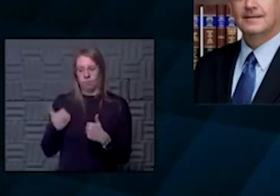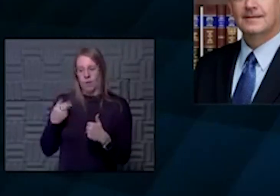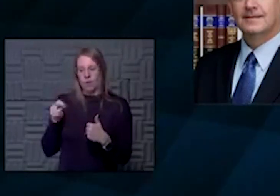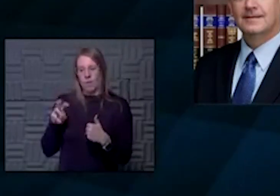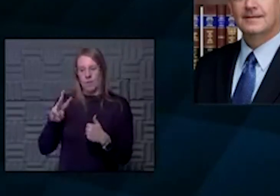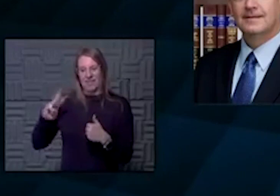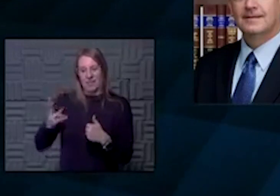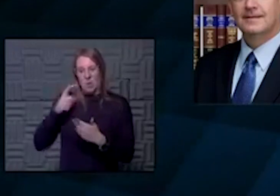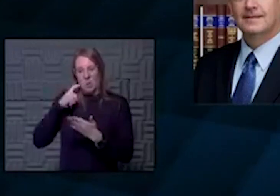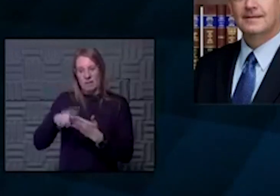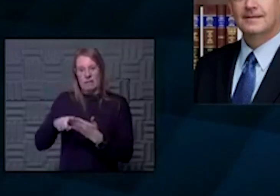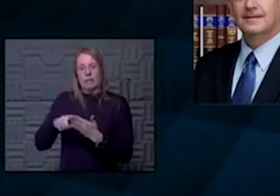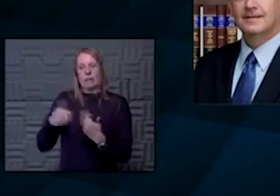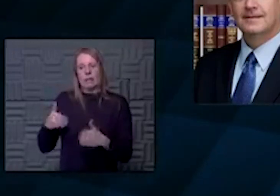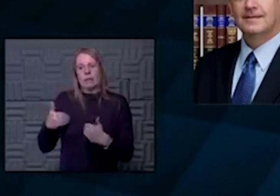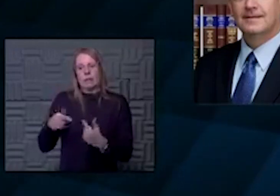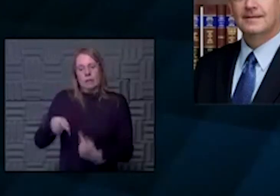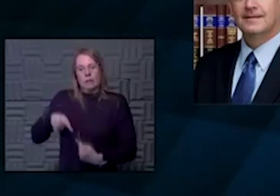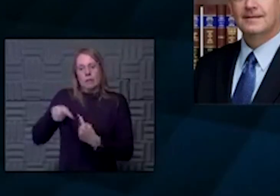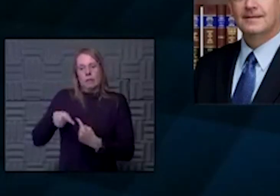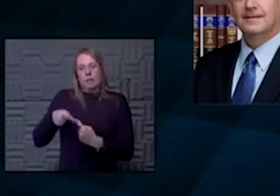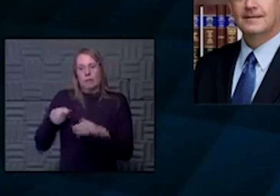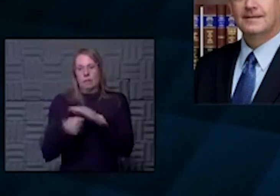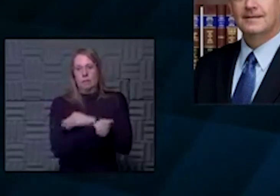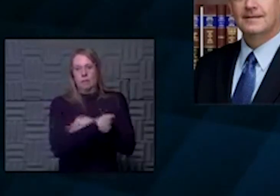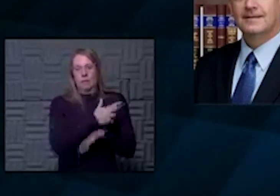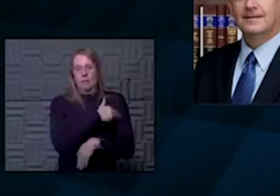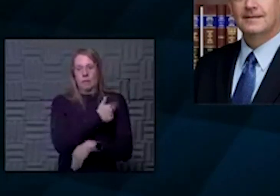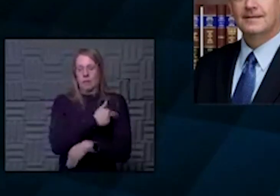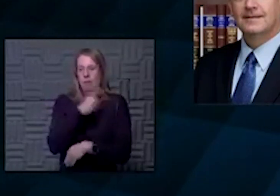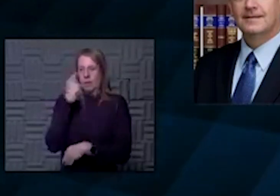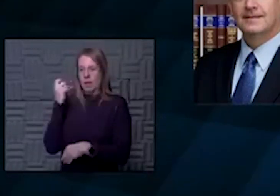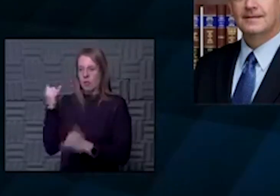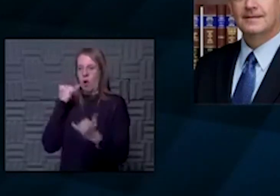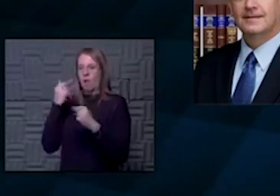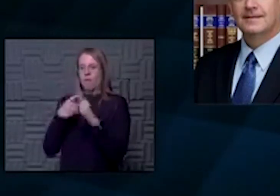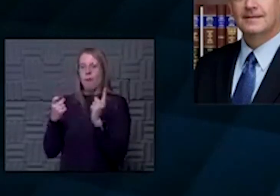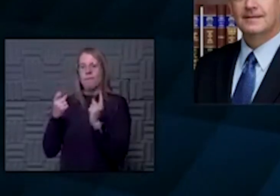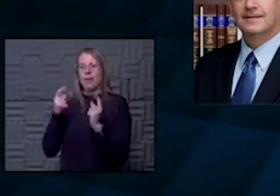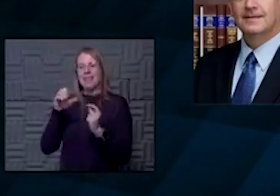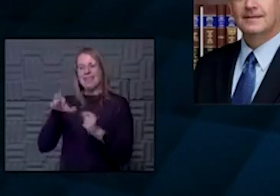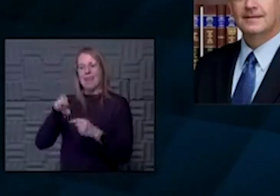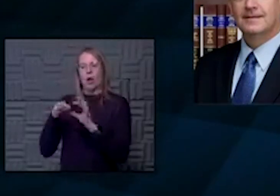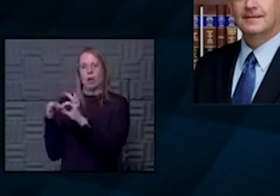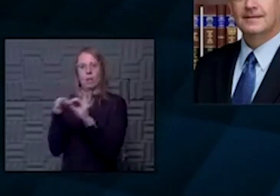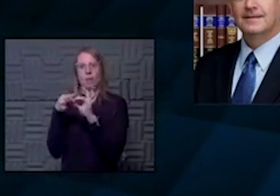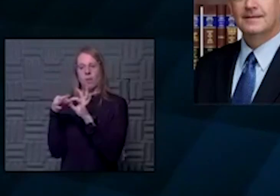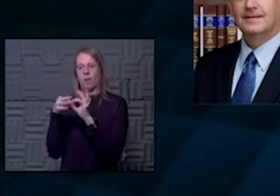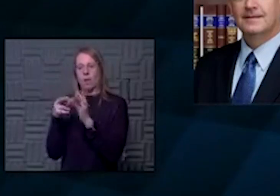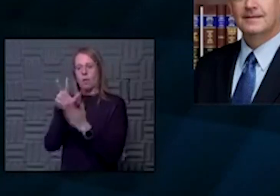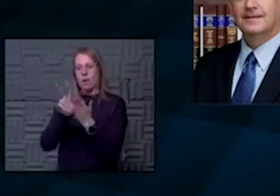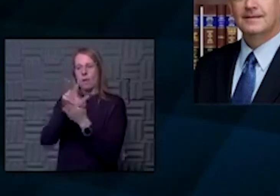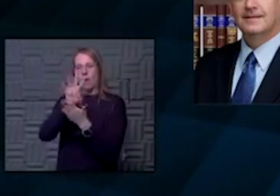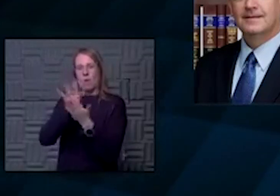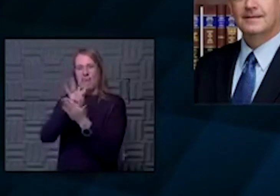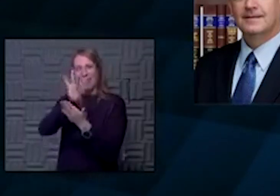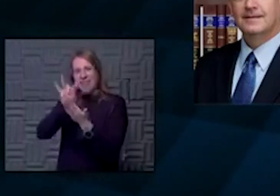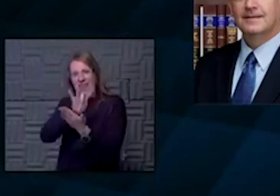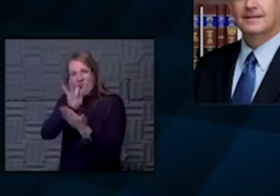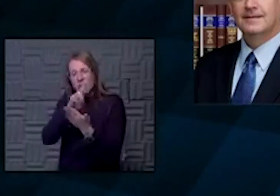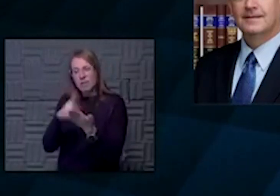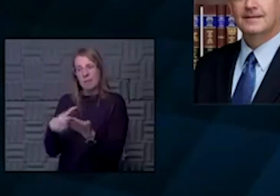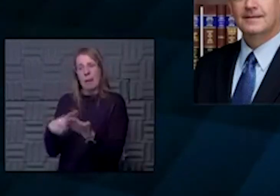November when we got calls from our partners with a care collaborative spending, you know, three or four hours, sometimes eight hours,